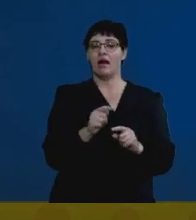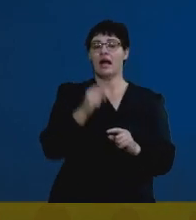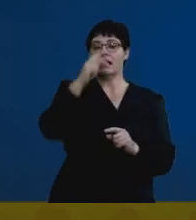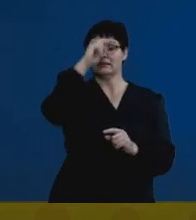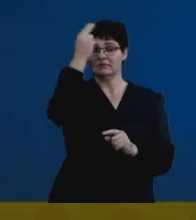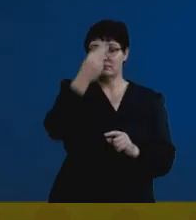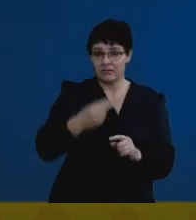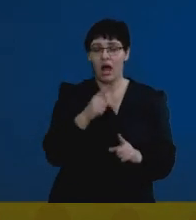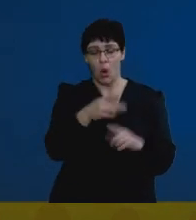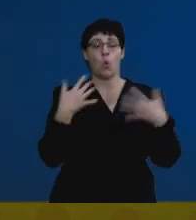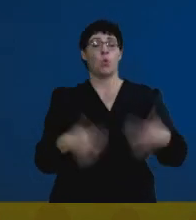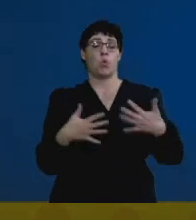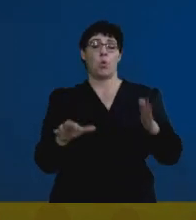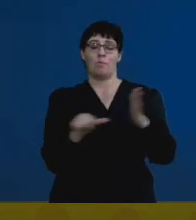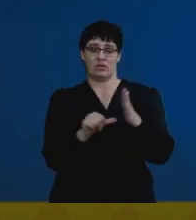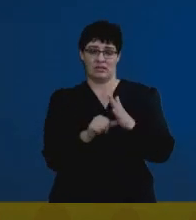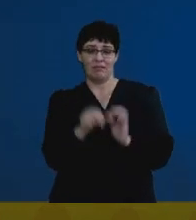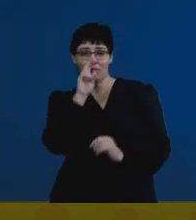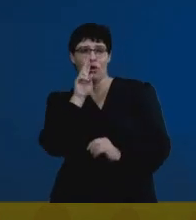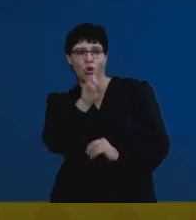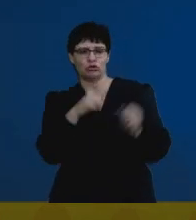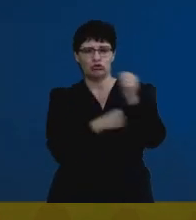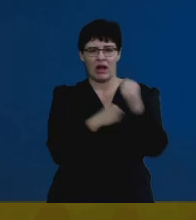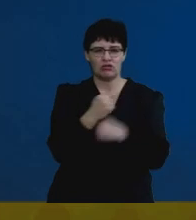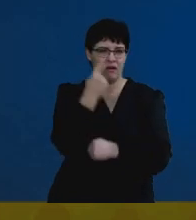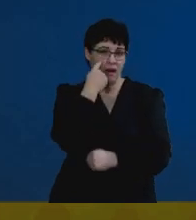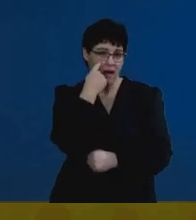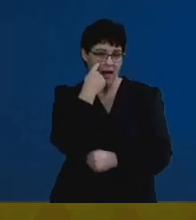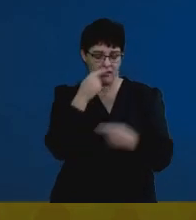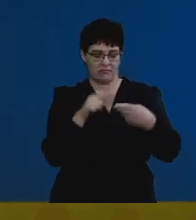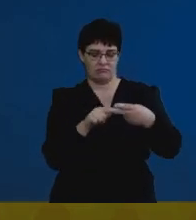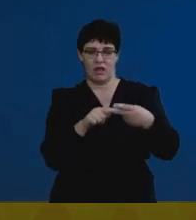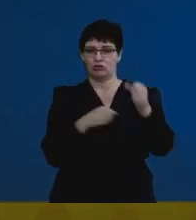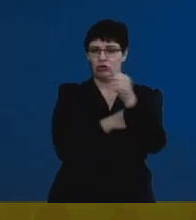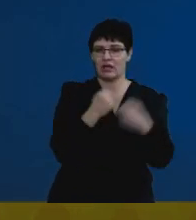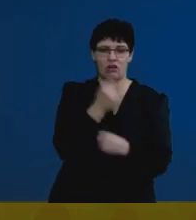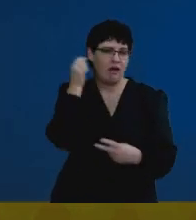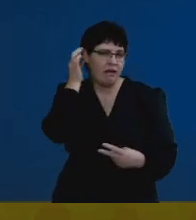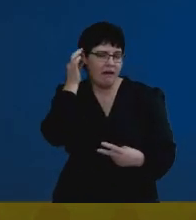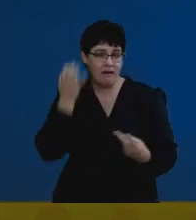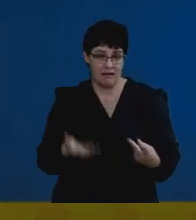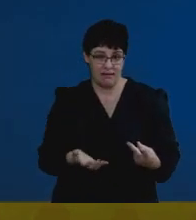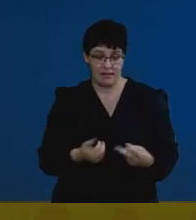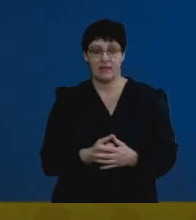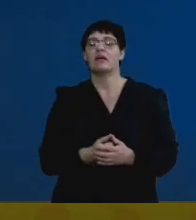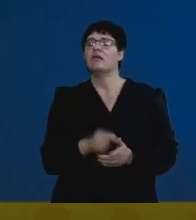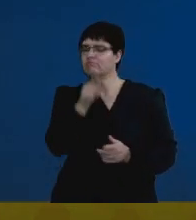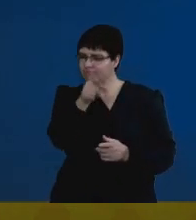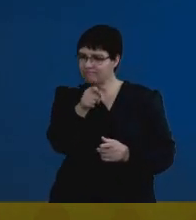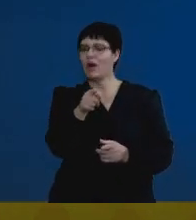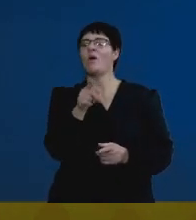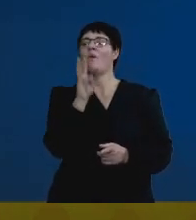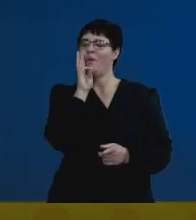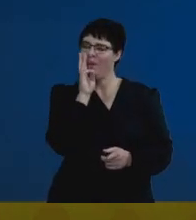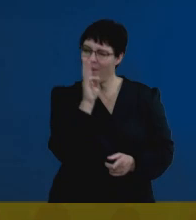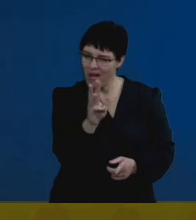sciences. I mean, you would have spent time looking at the structure of the eye, structure of the ear. In this paper, you're guaranteed to